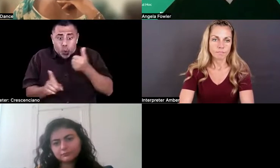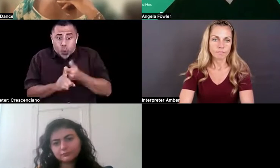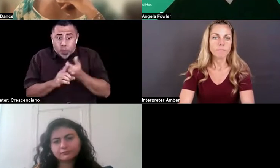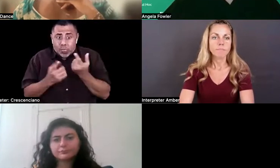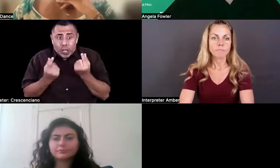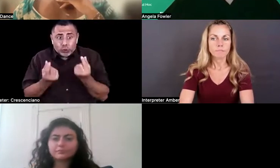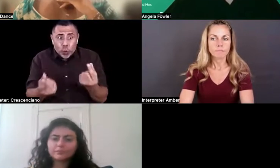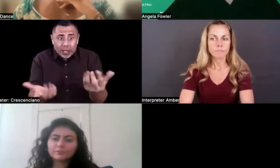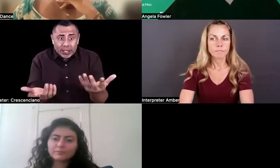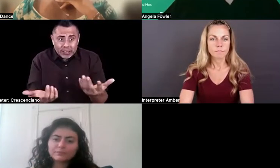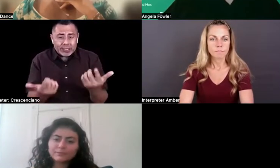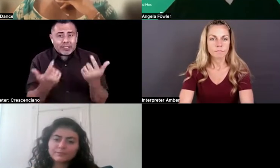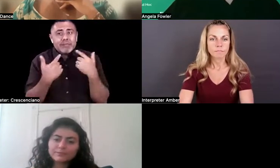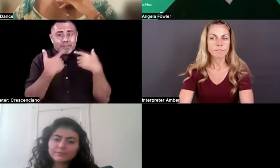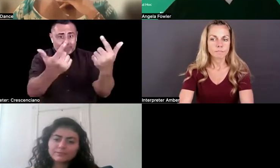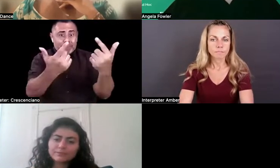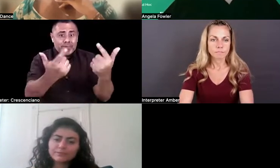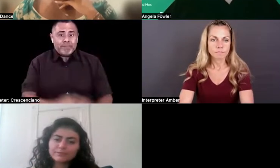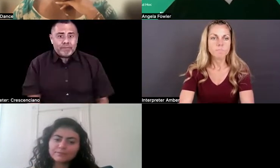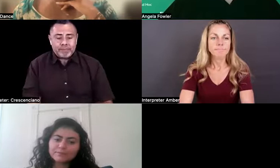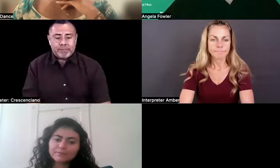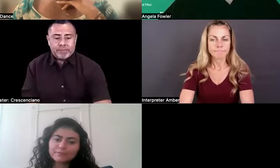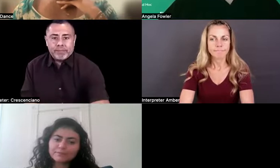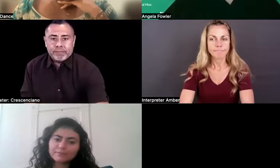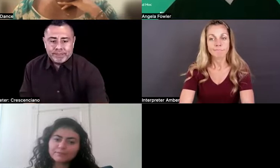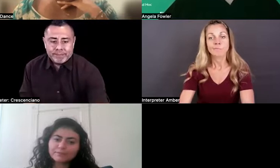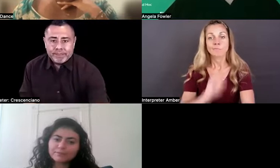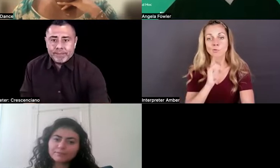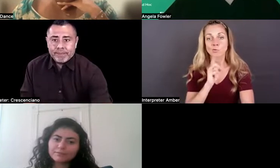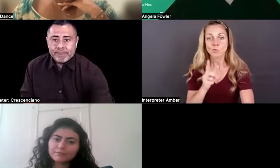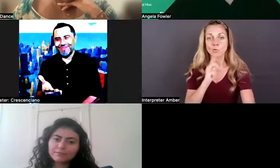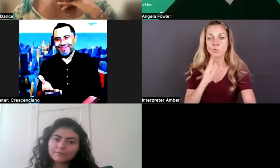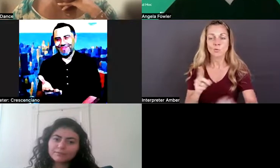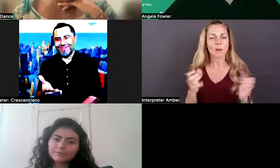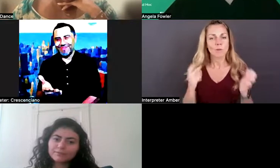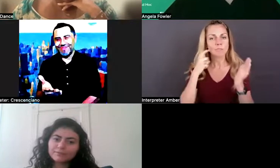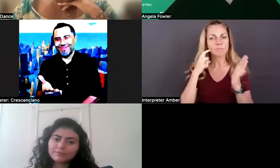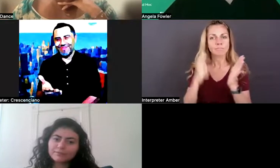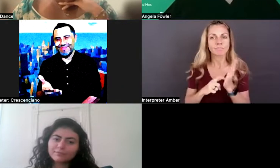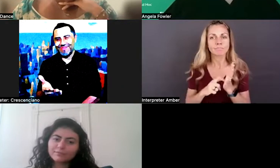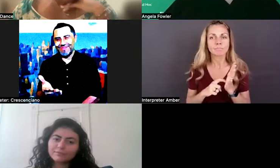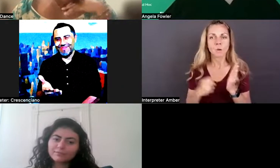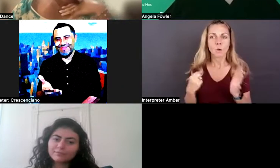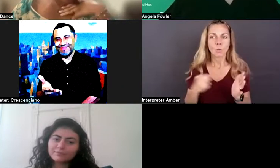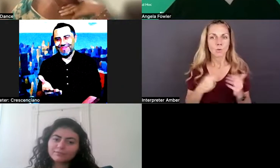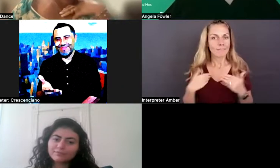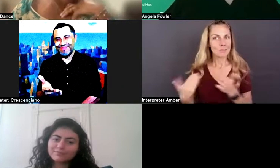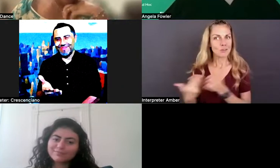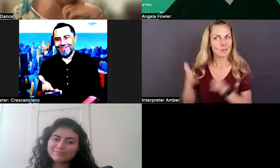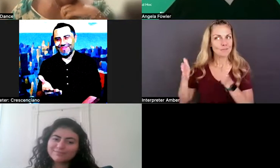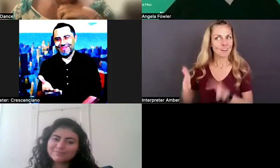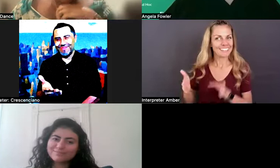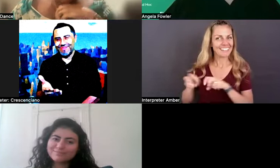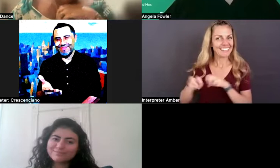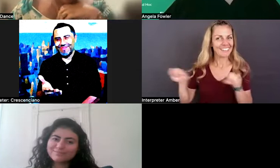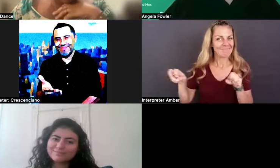So true. So true. I do want to acknowledge that we have, um, a new person on our panel.